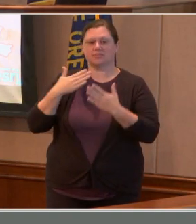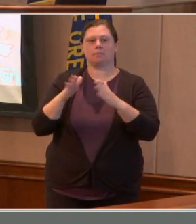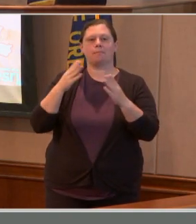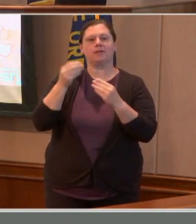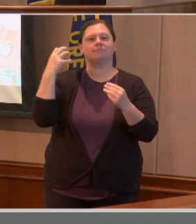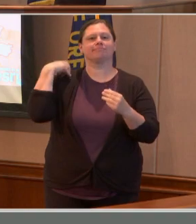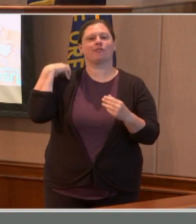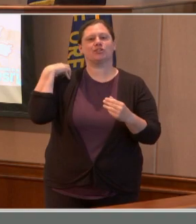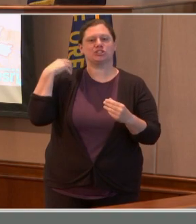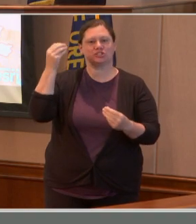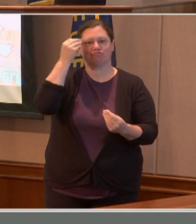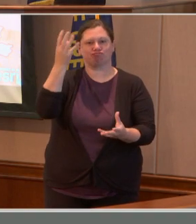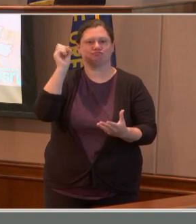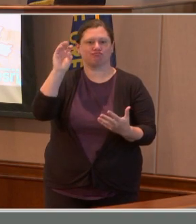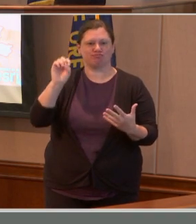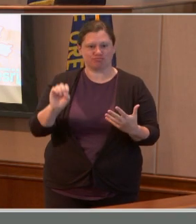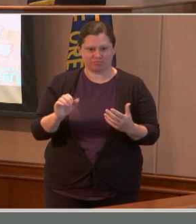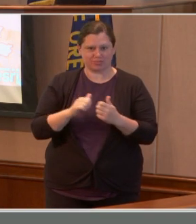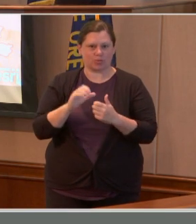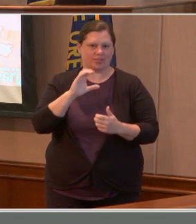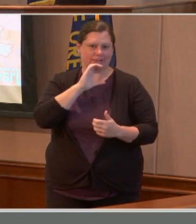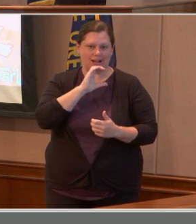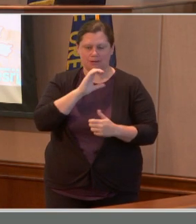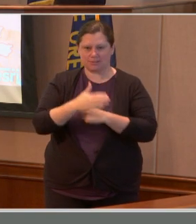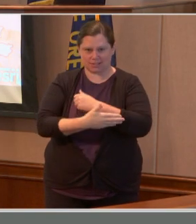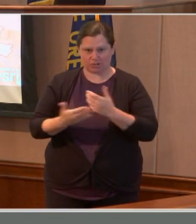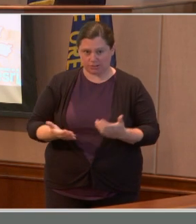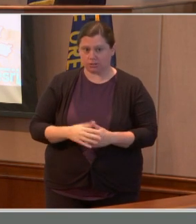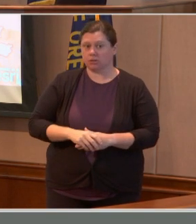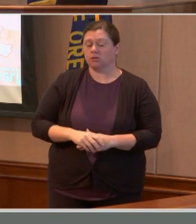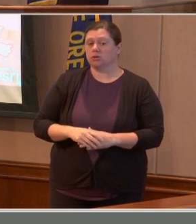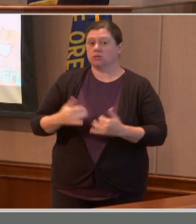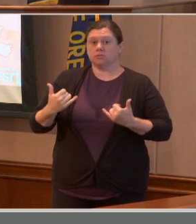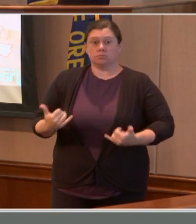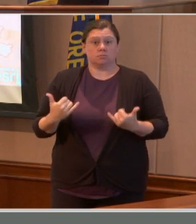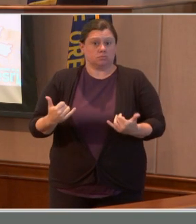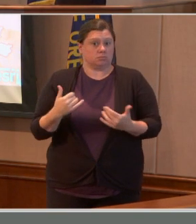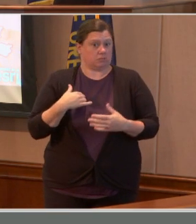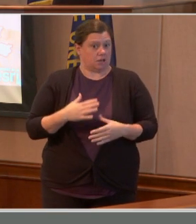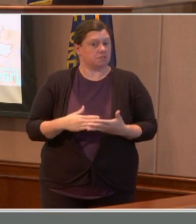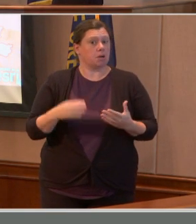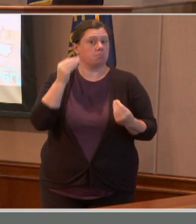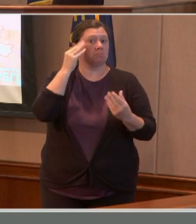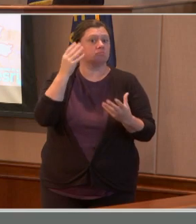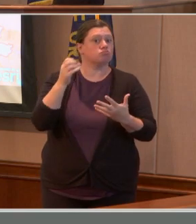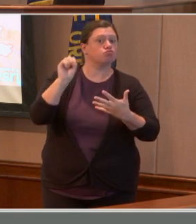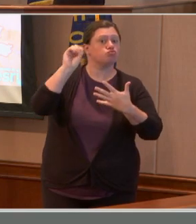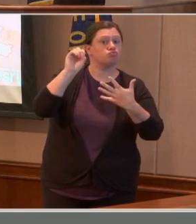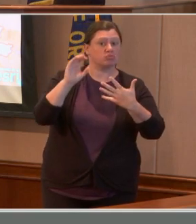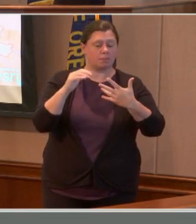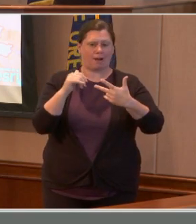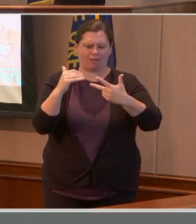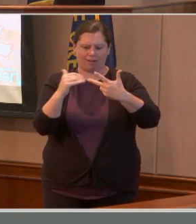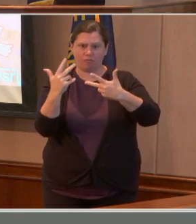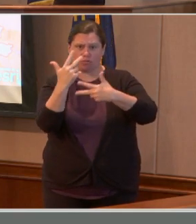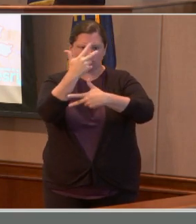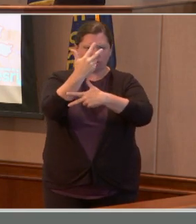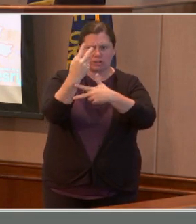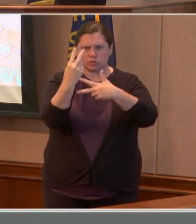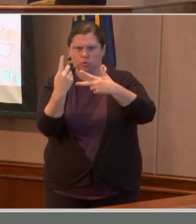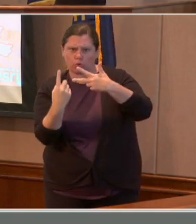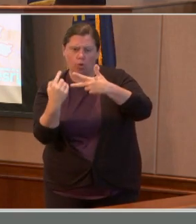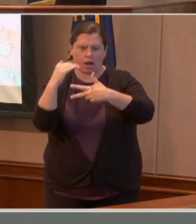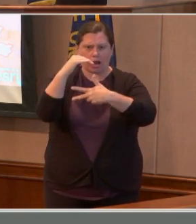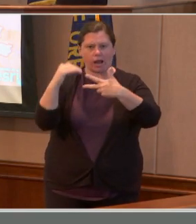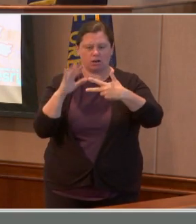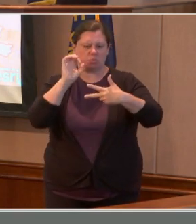and we're here this afternoon to bring you up to date on the latest evacuation levels, provide you a update on